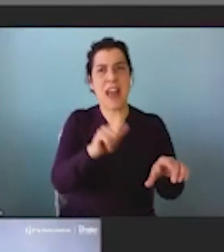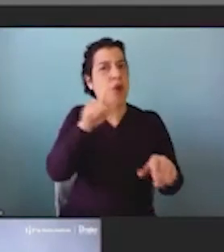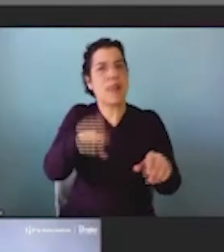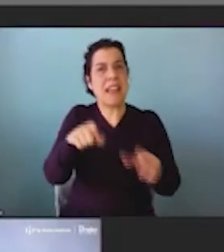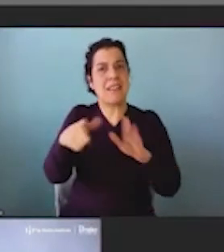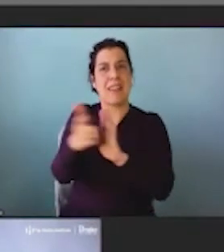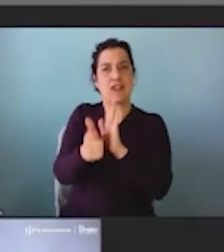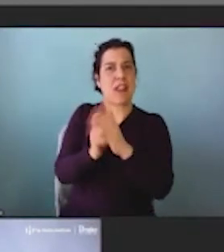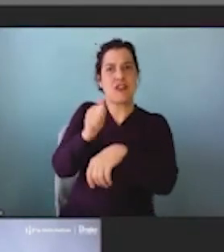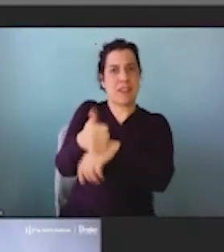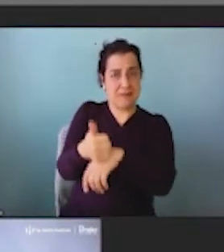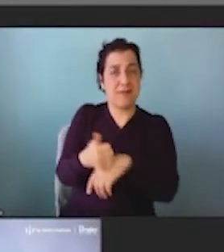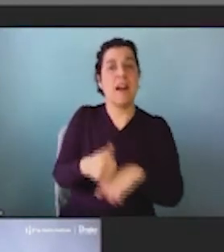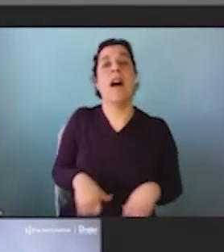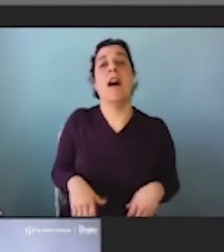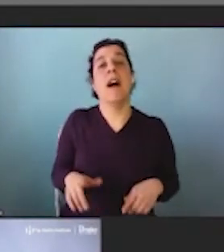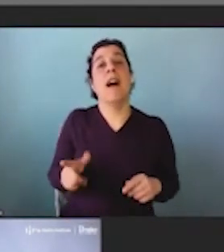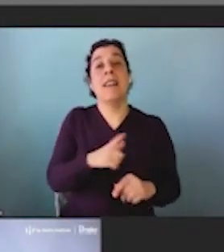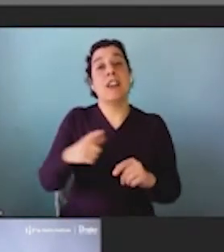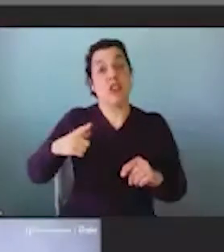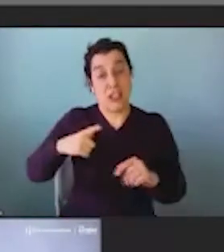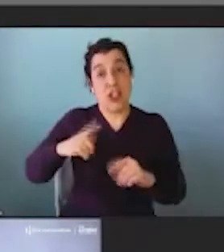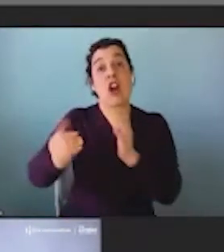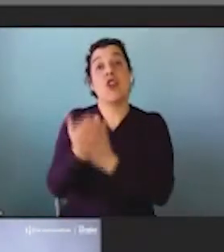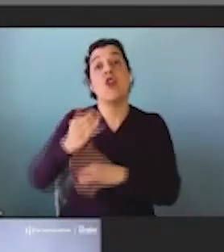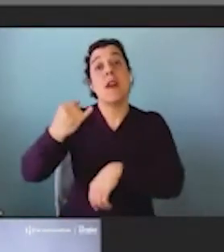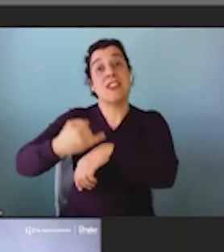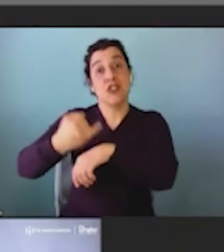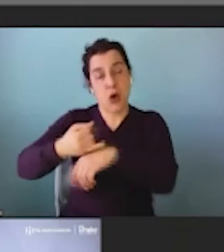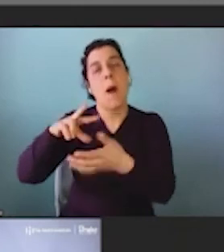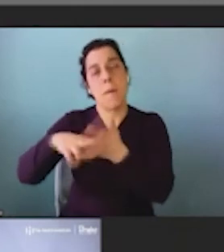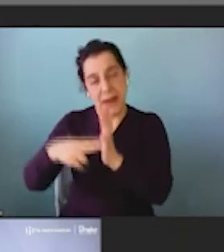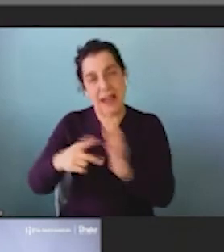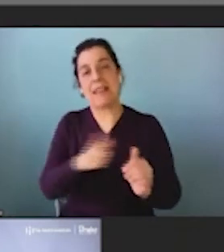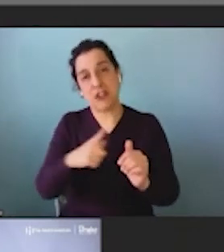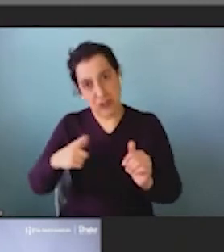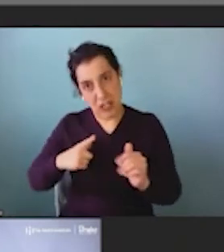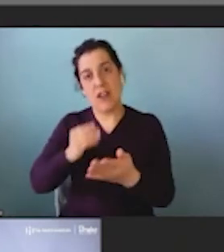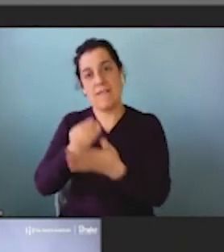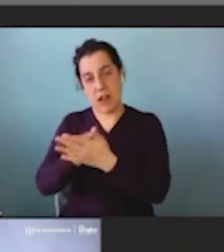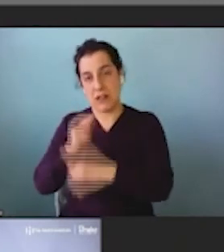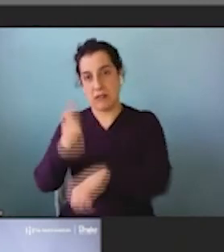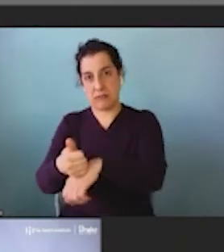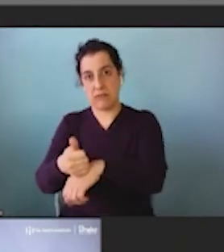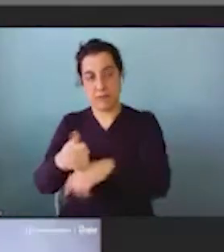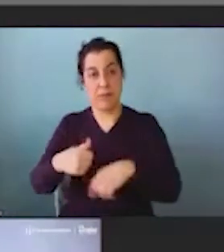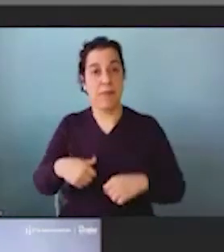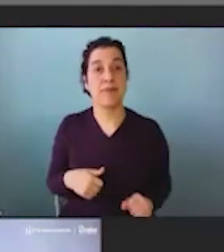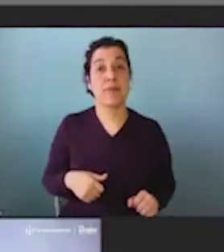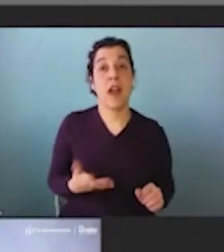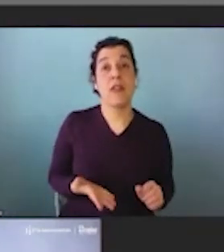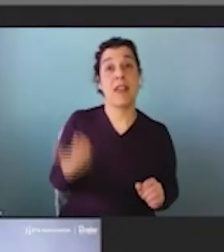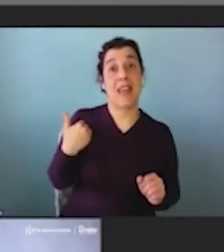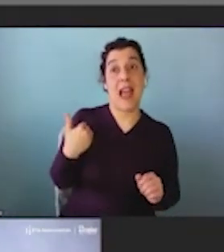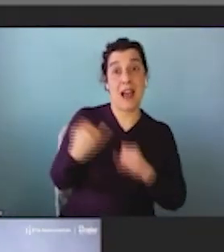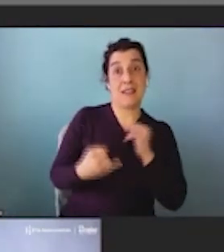a new institute without legislation, right? That a new institute needs to be created by legislation and it needs funding. And actually the last senator to create